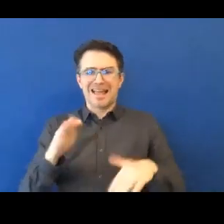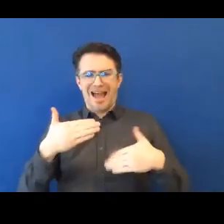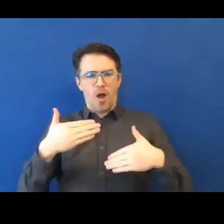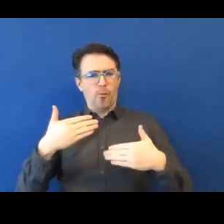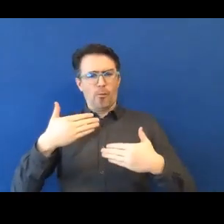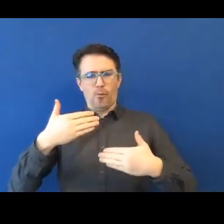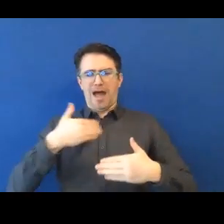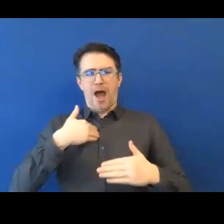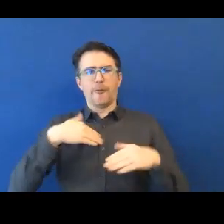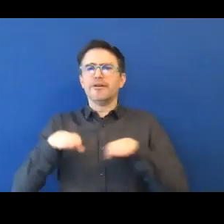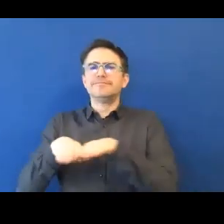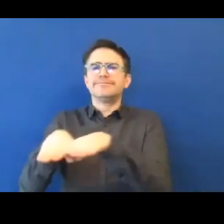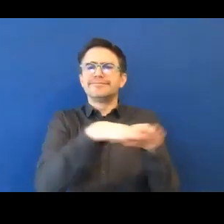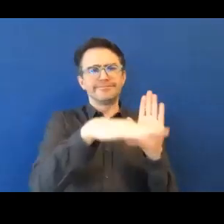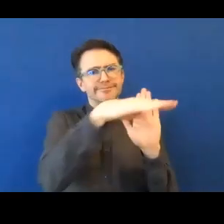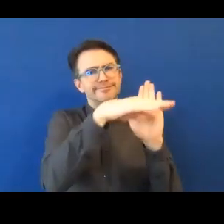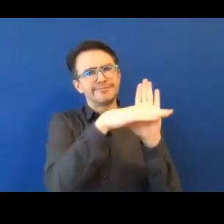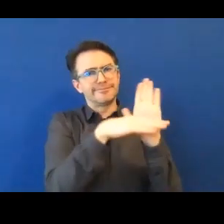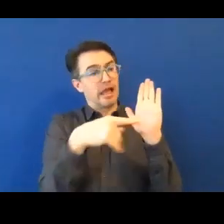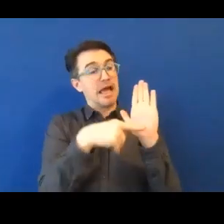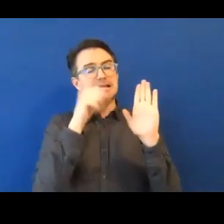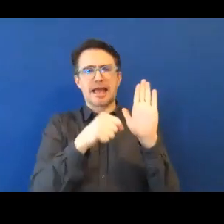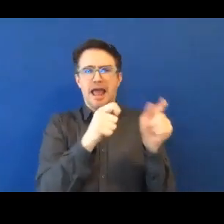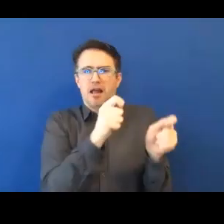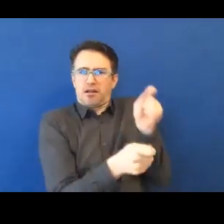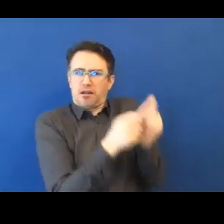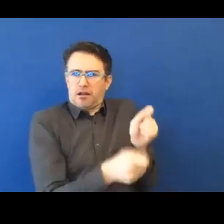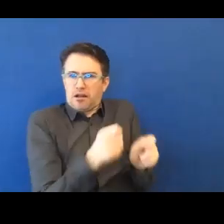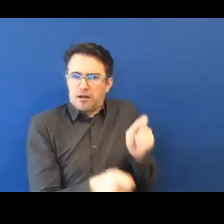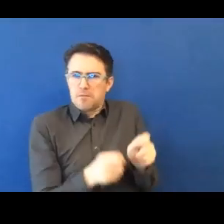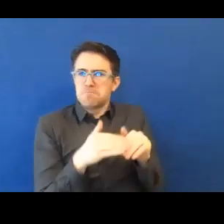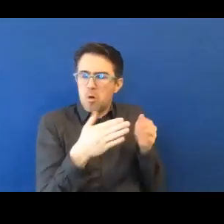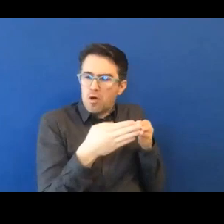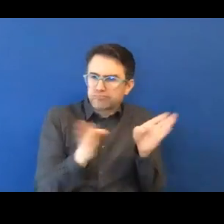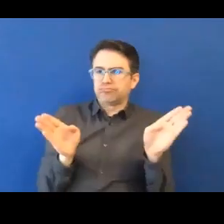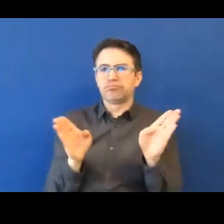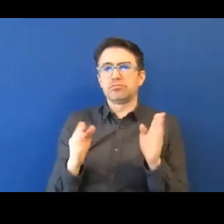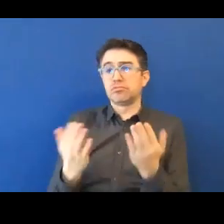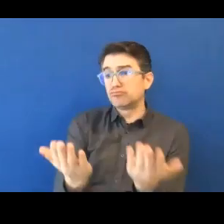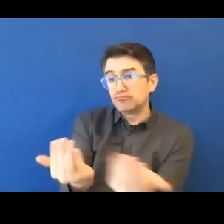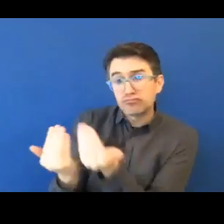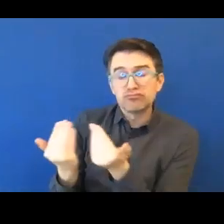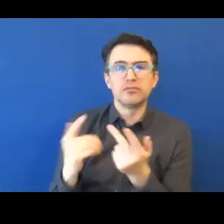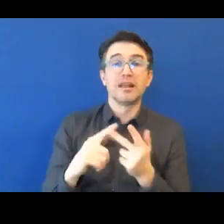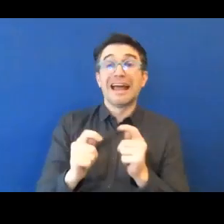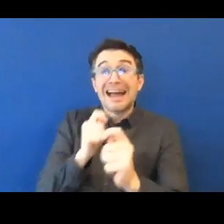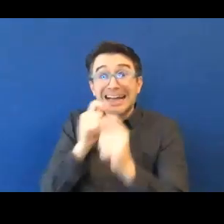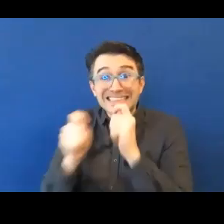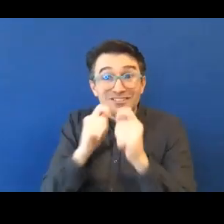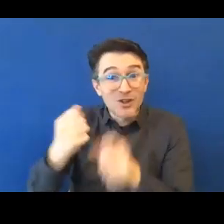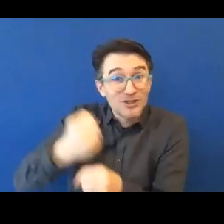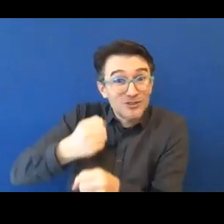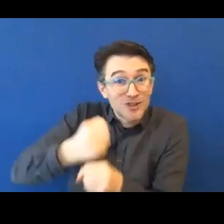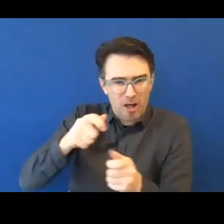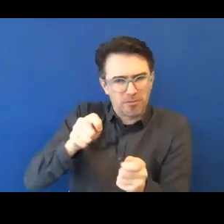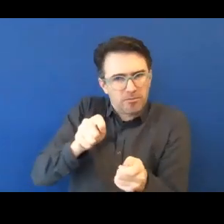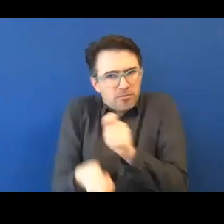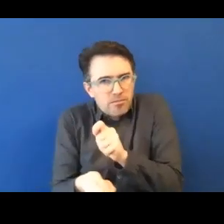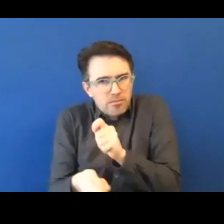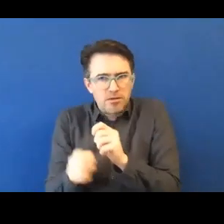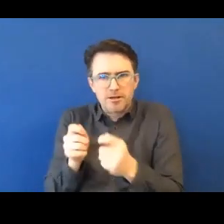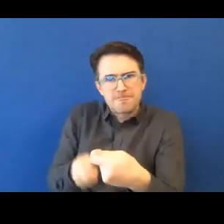remote working? Particularly now we've just had a worldwide experiment that has shown that actually people can be very effective in a remote context.